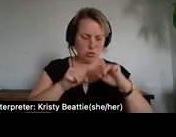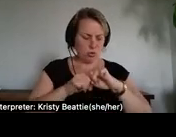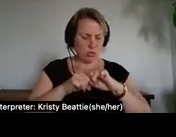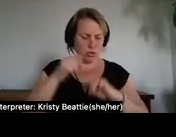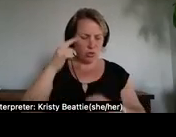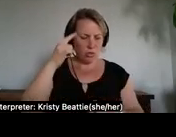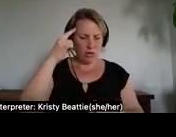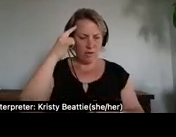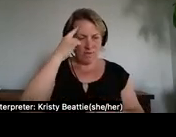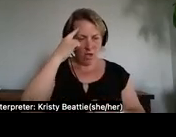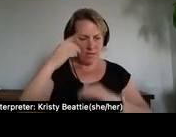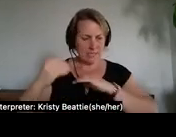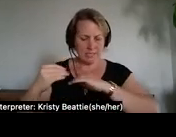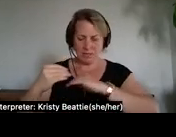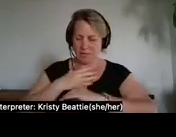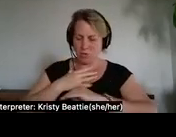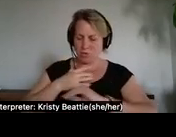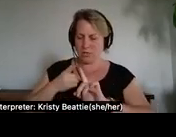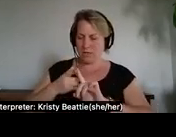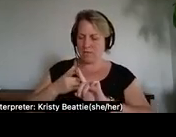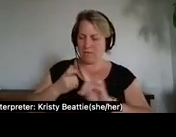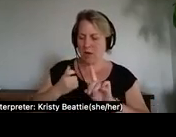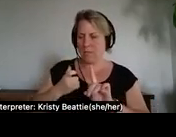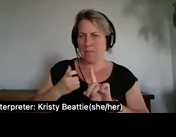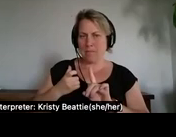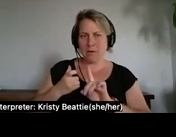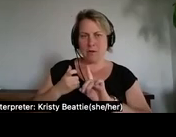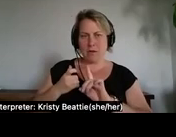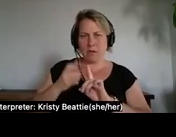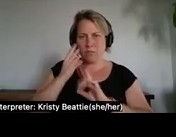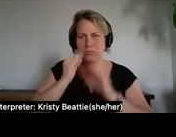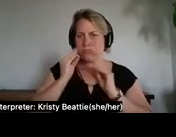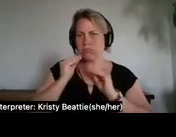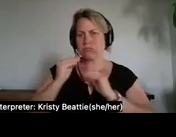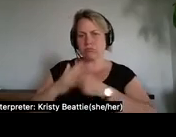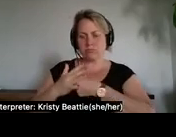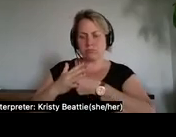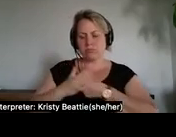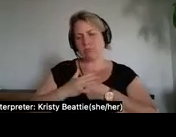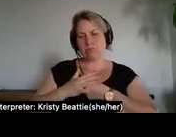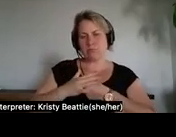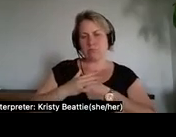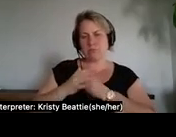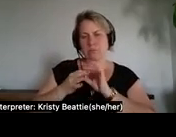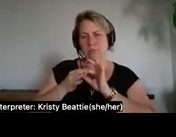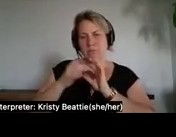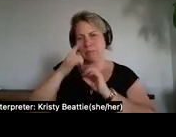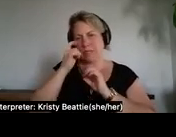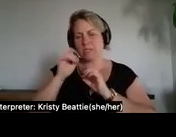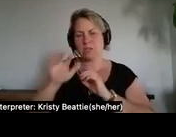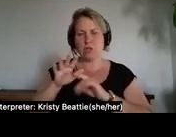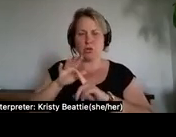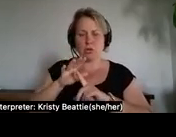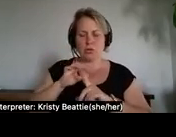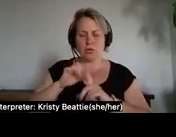contradictions of the concrete existential situation by which they were shaped